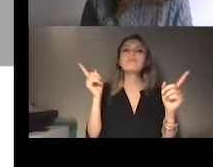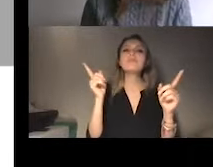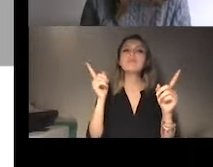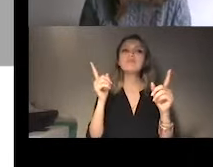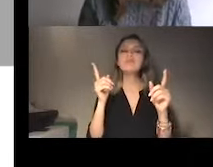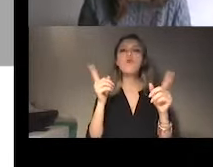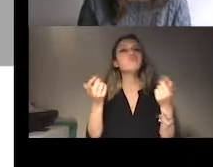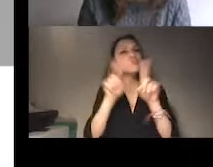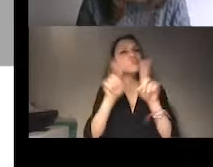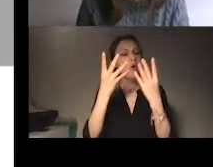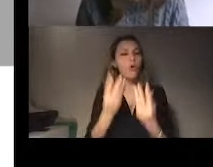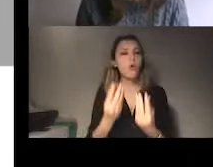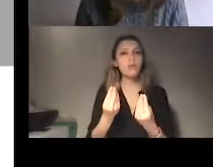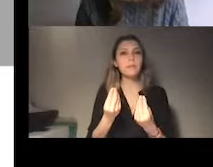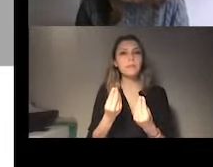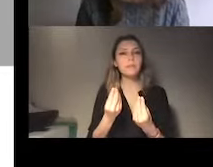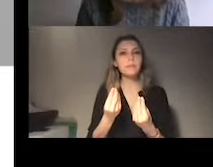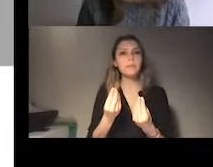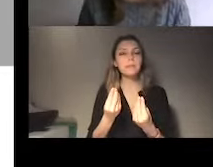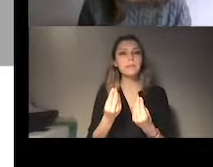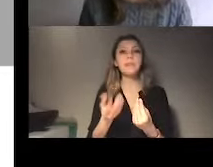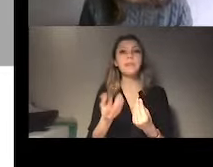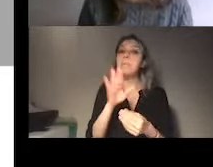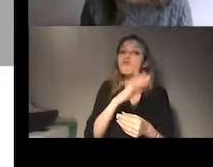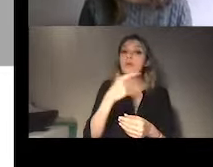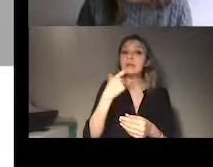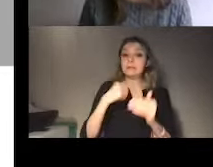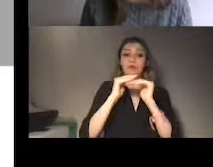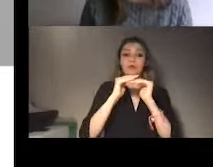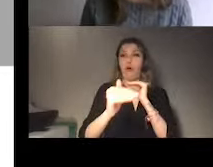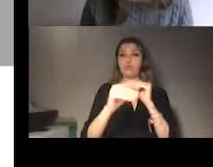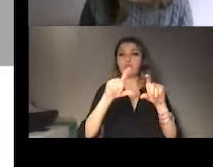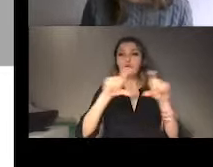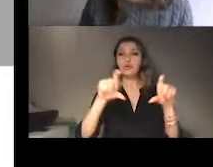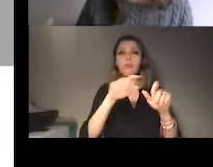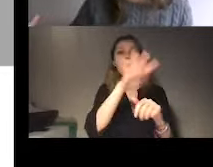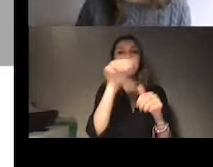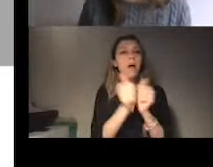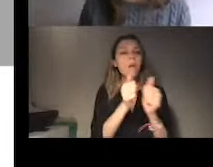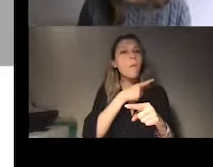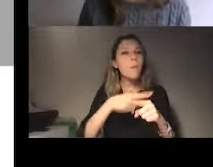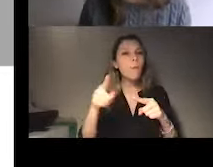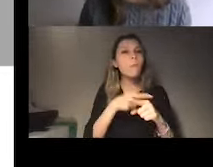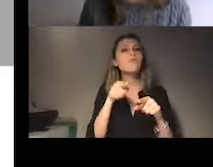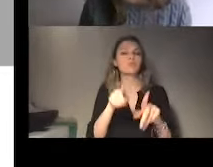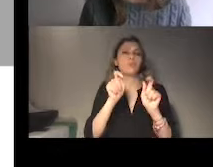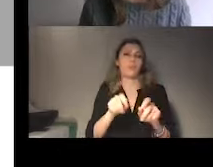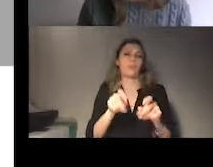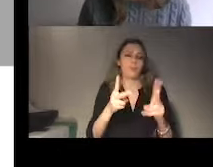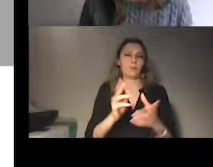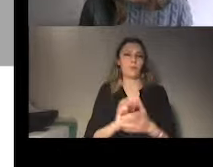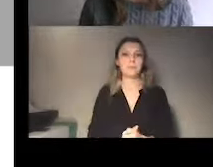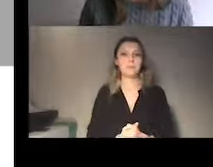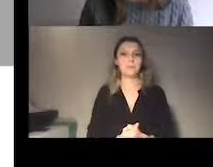NGOs. That is important because by collaborating and cooperating with other NGOs,